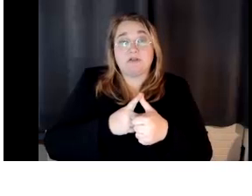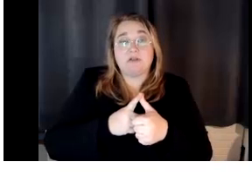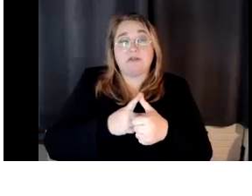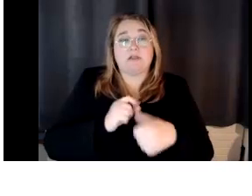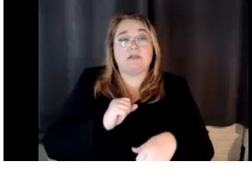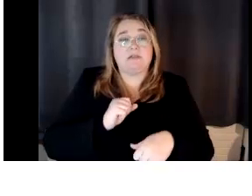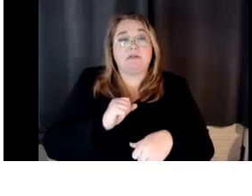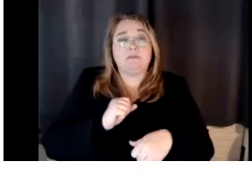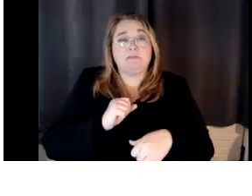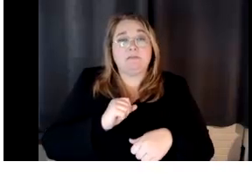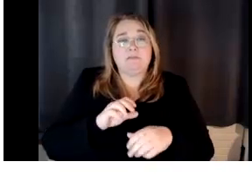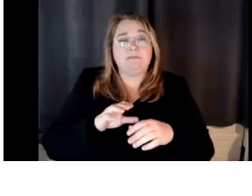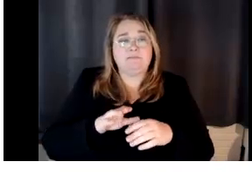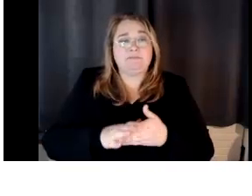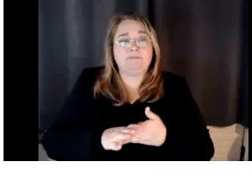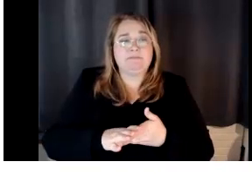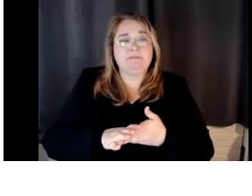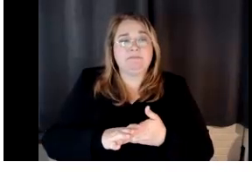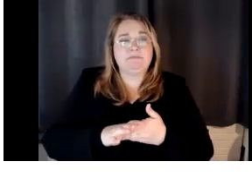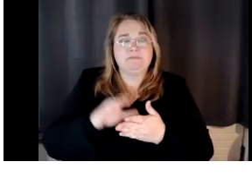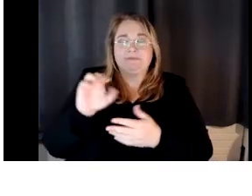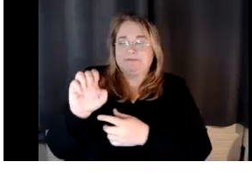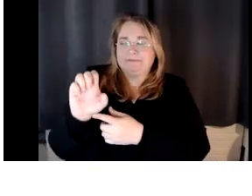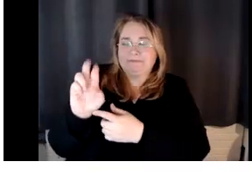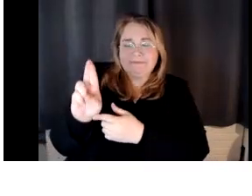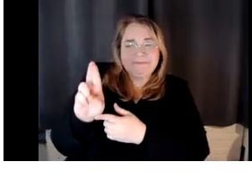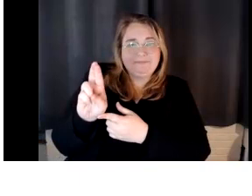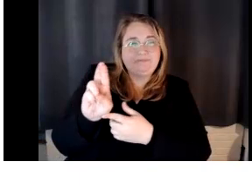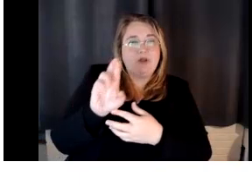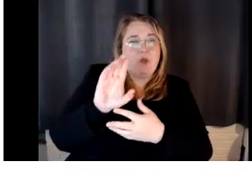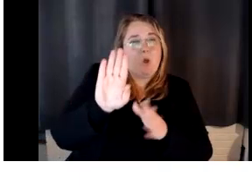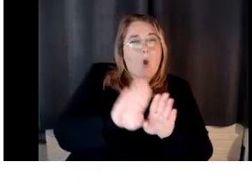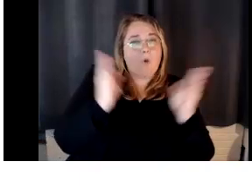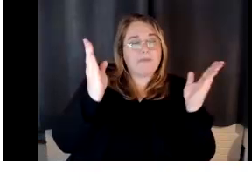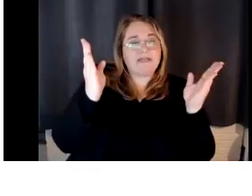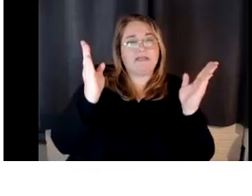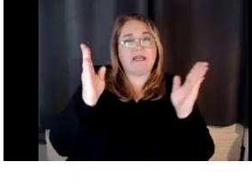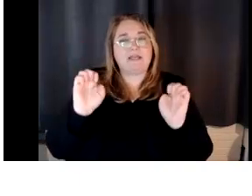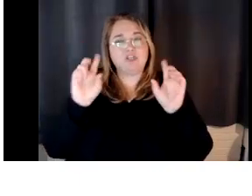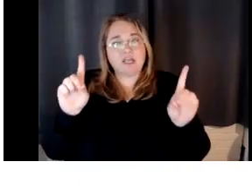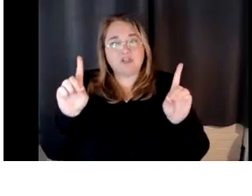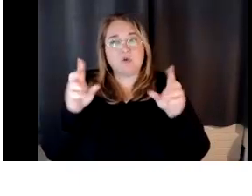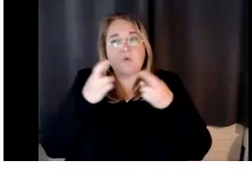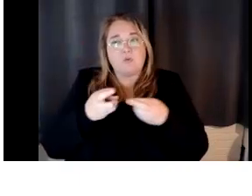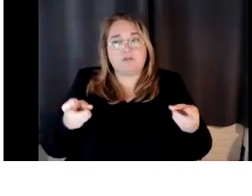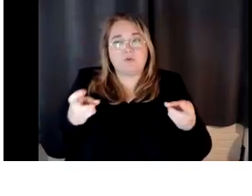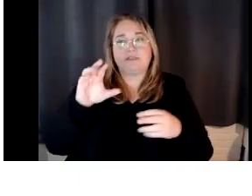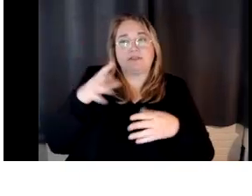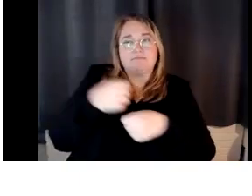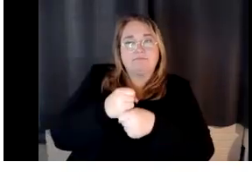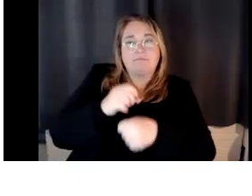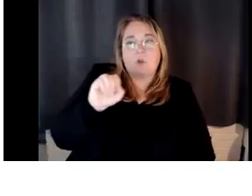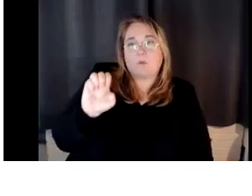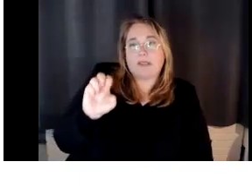um, what are open educational resources? So here's a definition from the Hewitt Foundation.